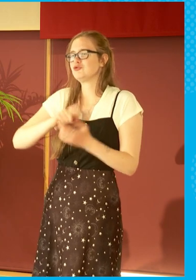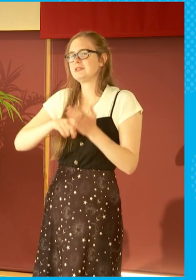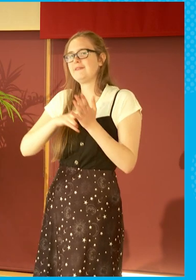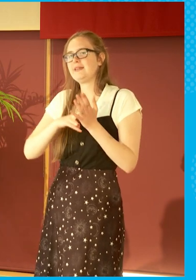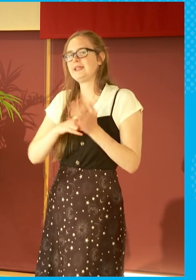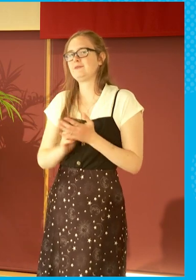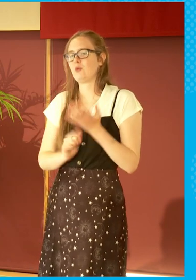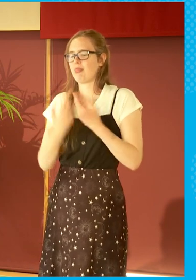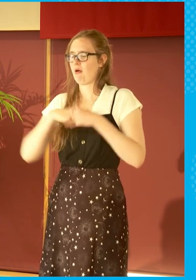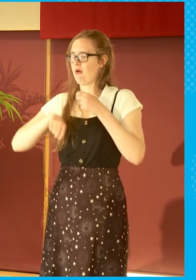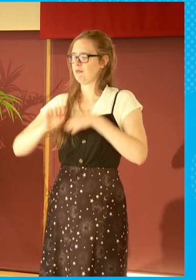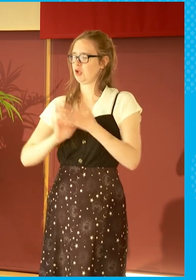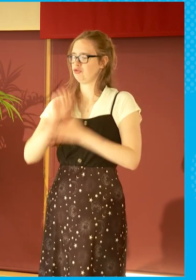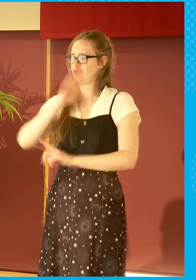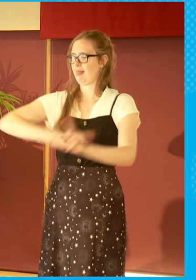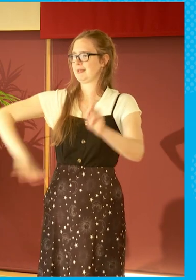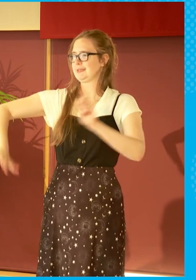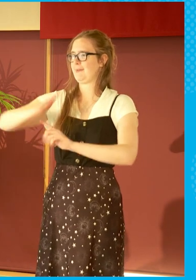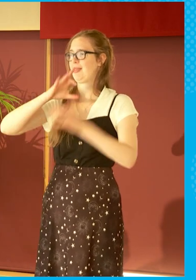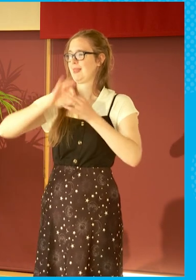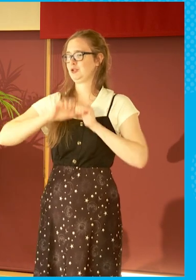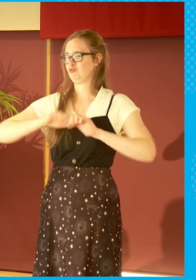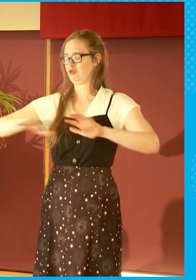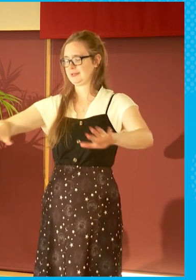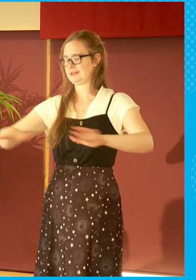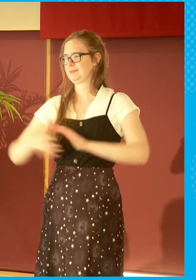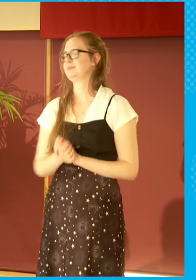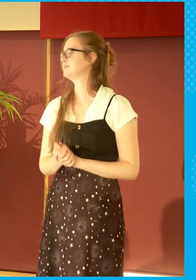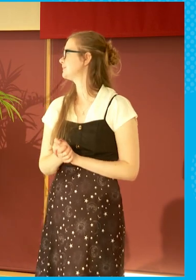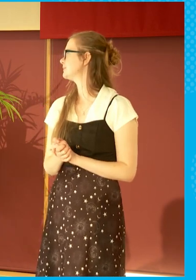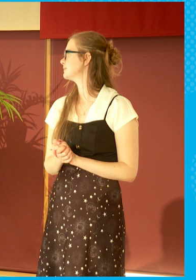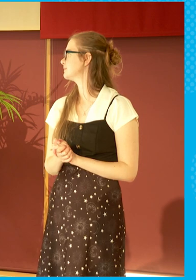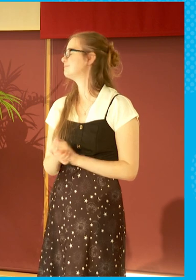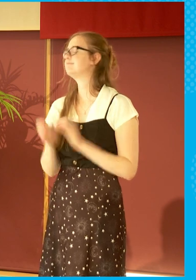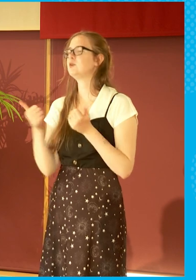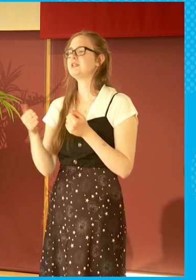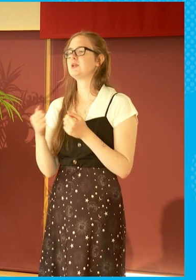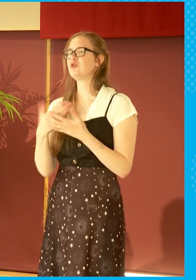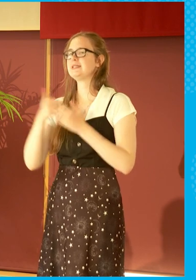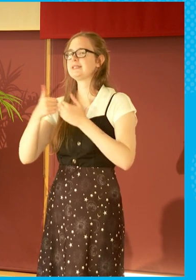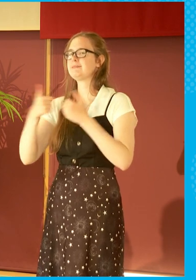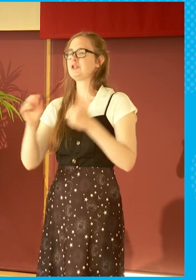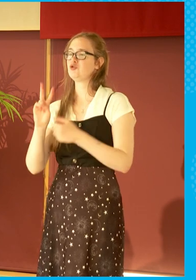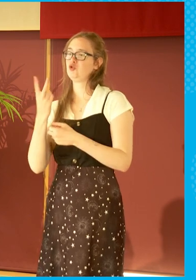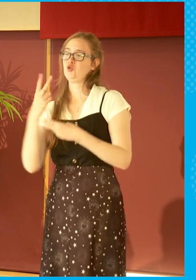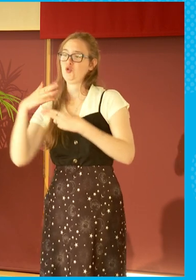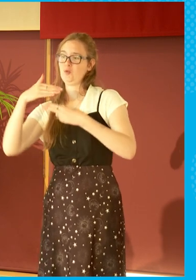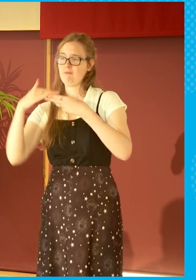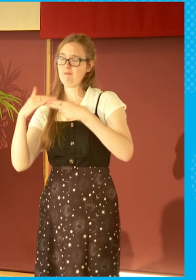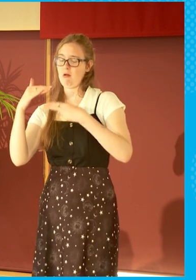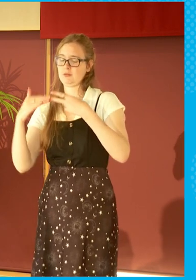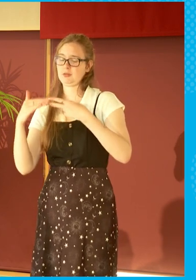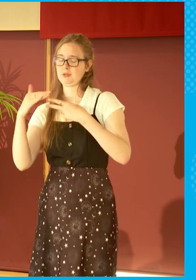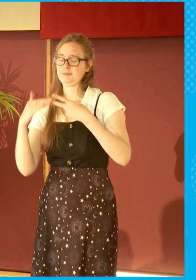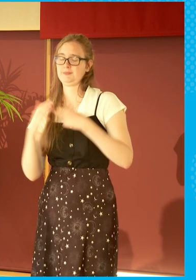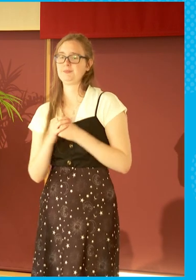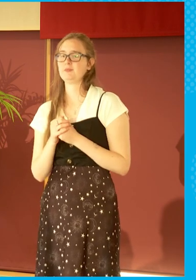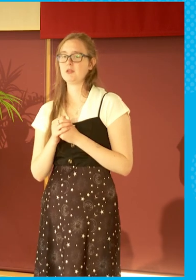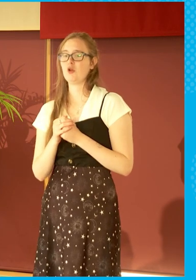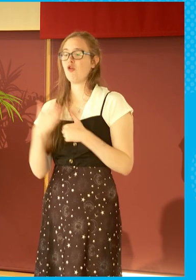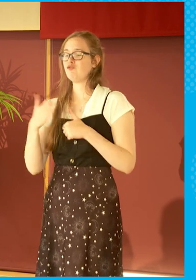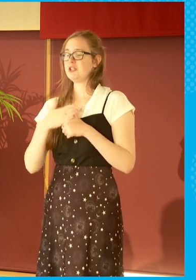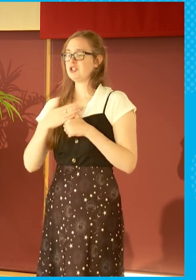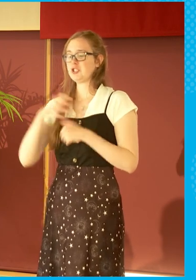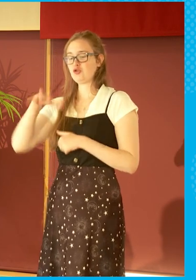landscape of broadcasting. Let me take that in two parts and tie that back to what you were saying originally about when studios first